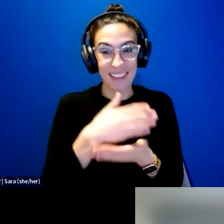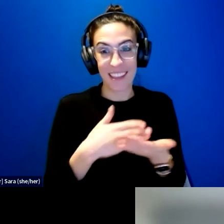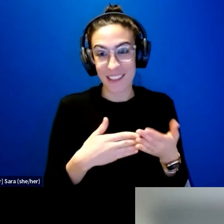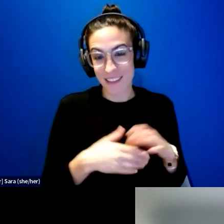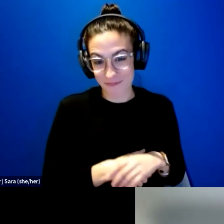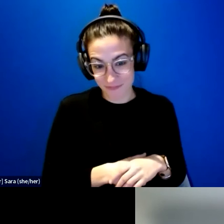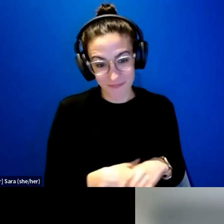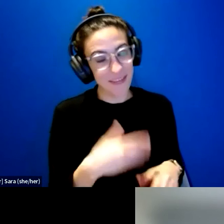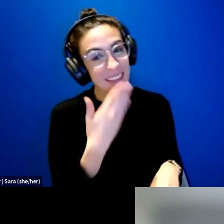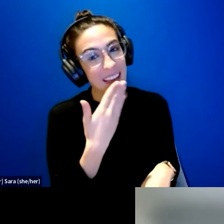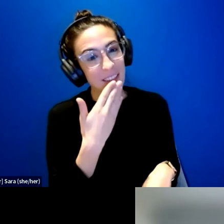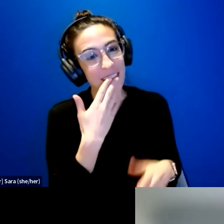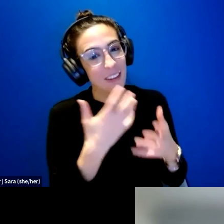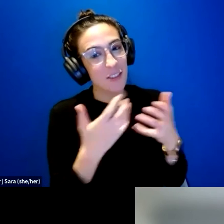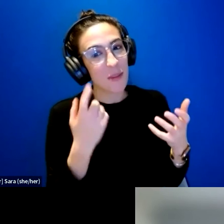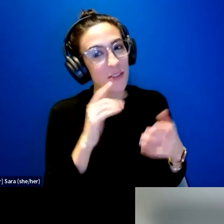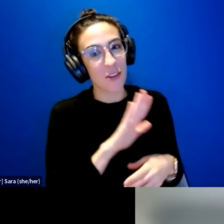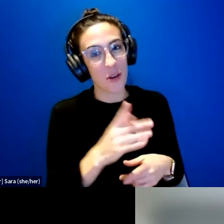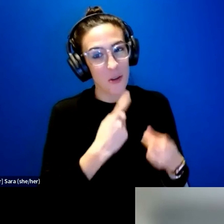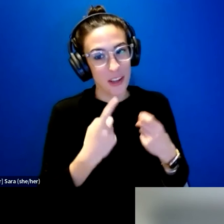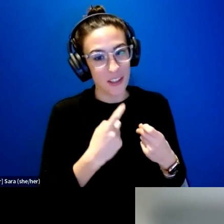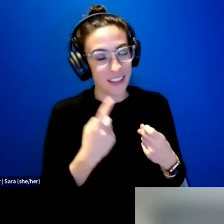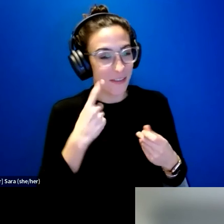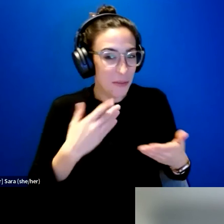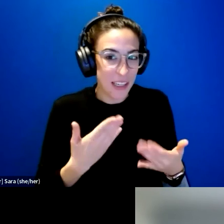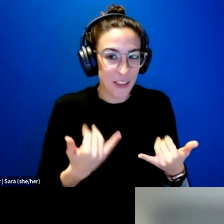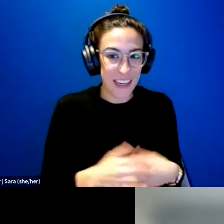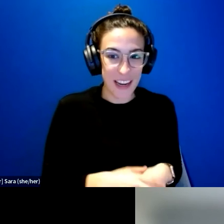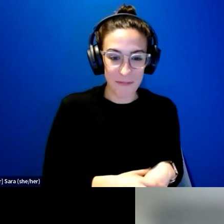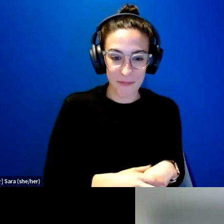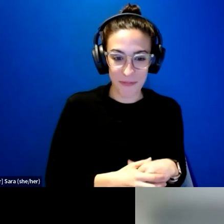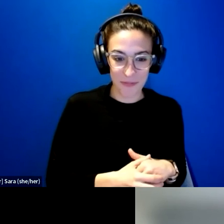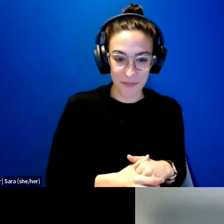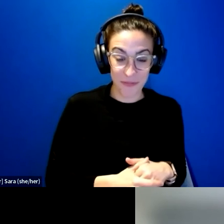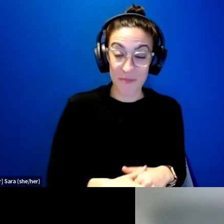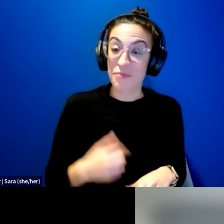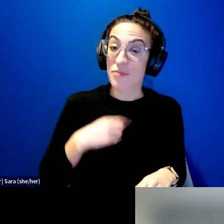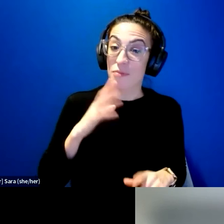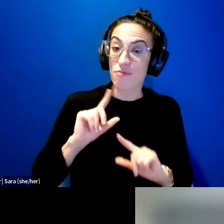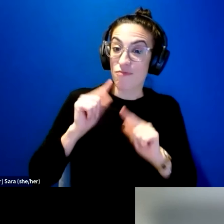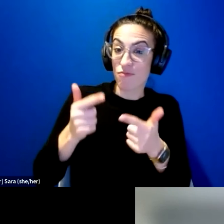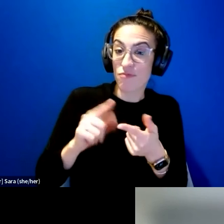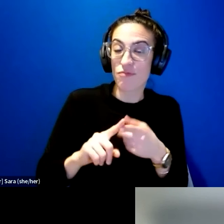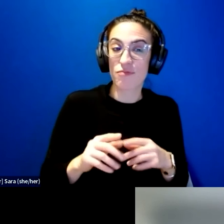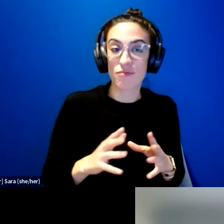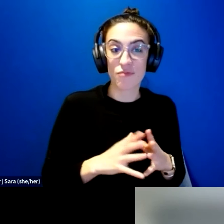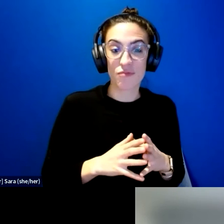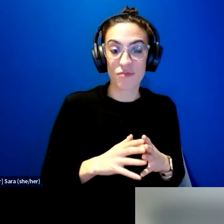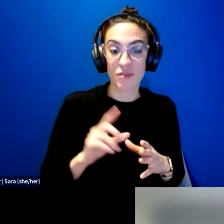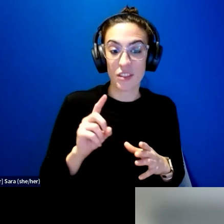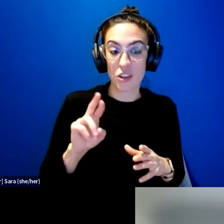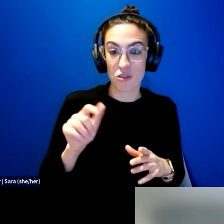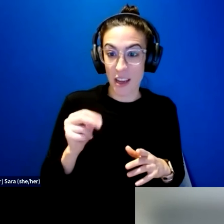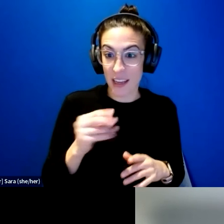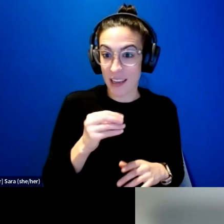Thank you. Thank you so much for the questions and for being here today. And I'll pass it on to Dragon and